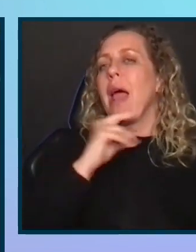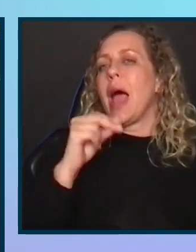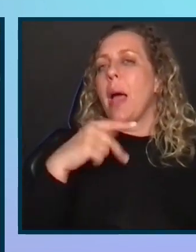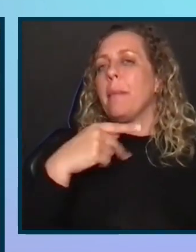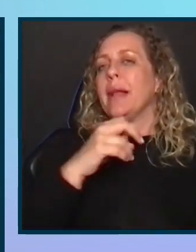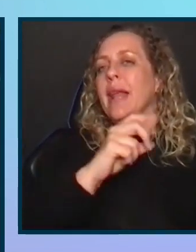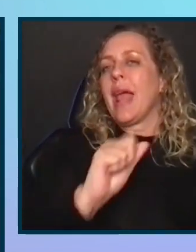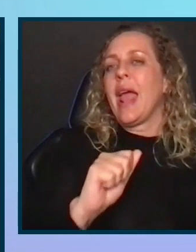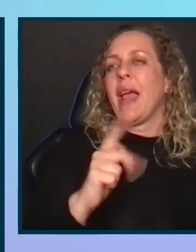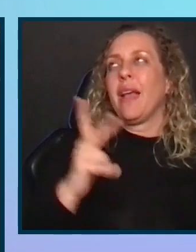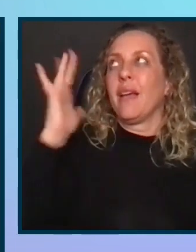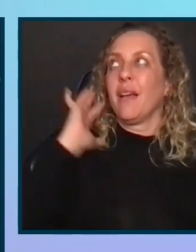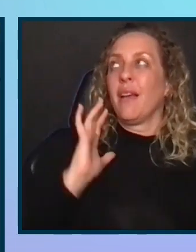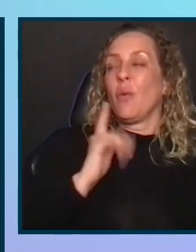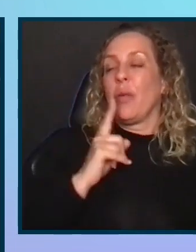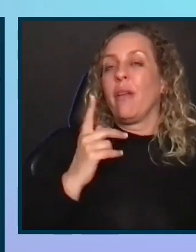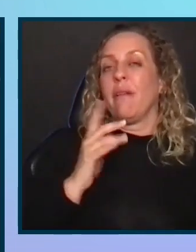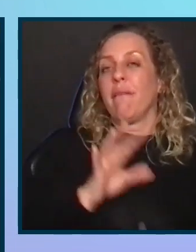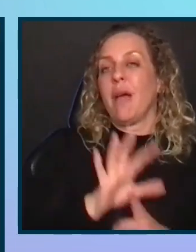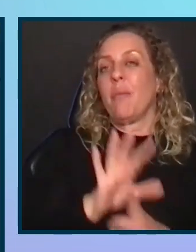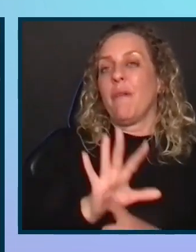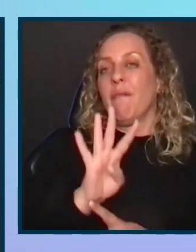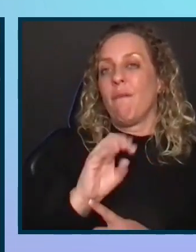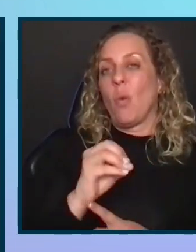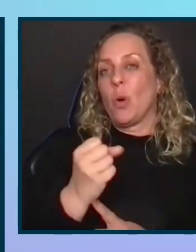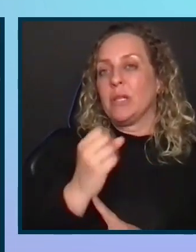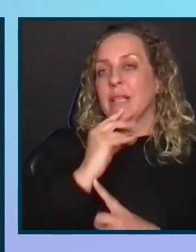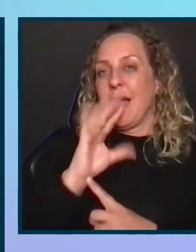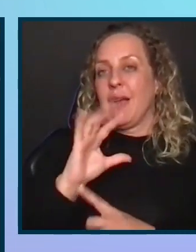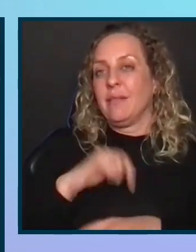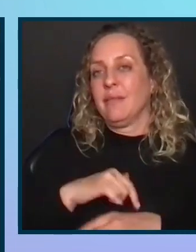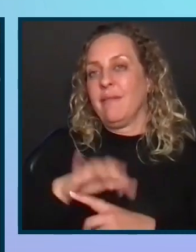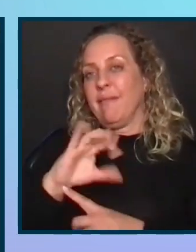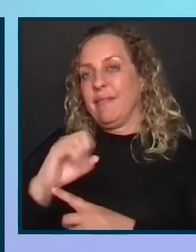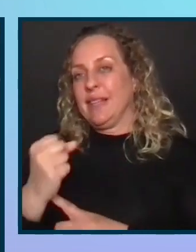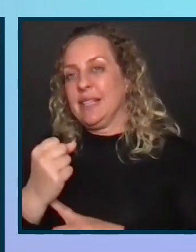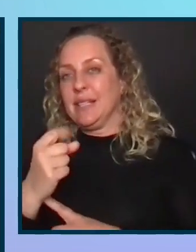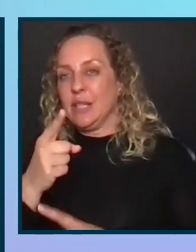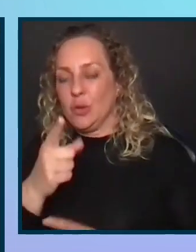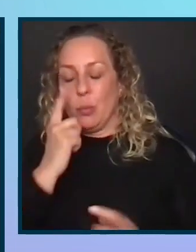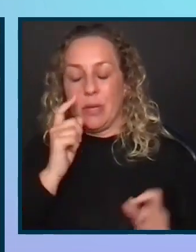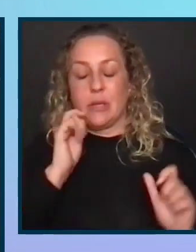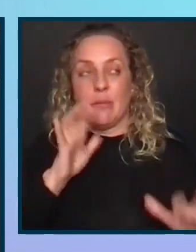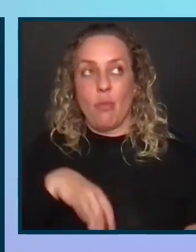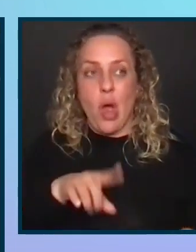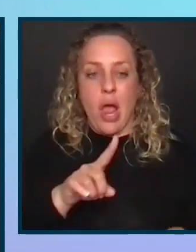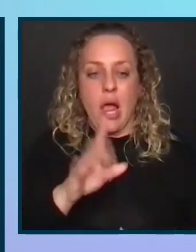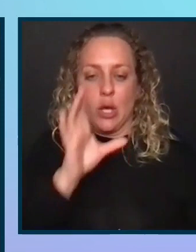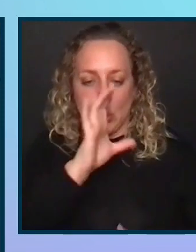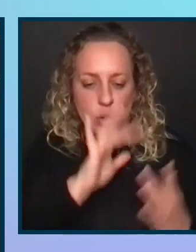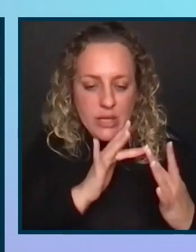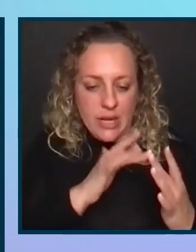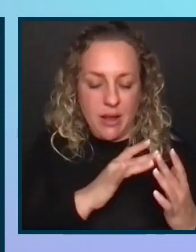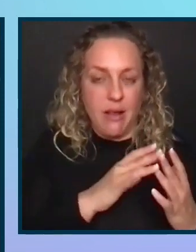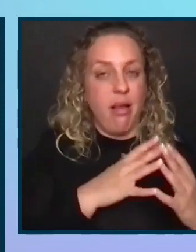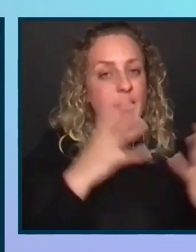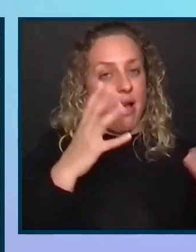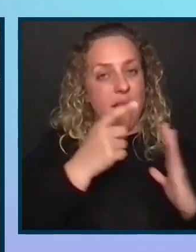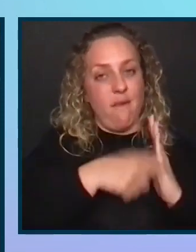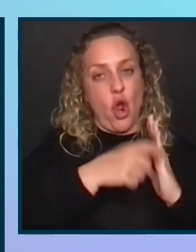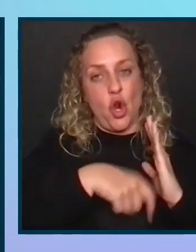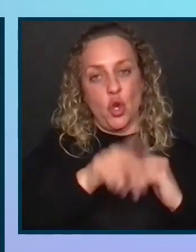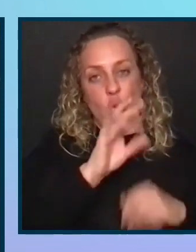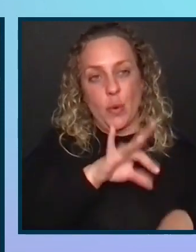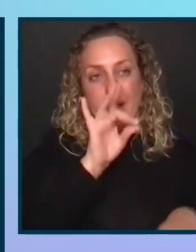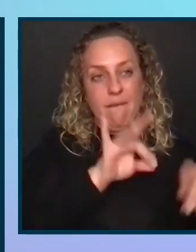back in the 40s and 50s. You will be surprised by just searching on the internet how many articles you can find about those that will